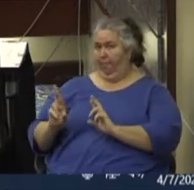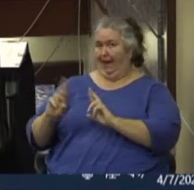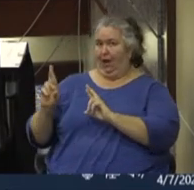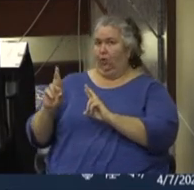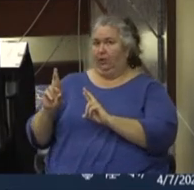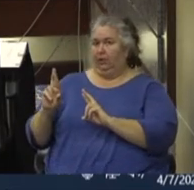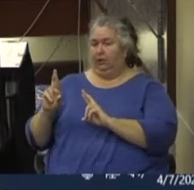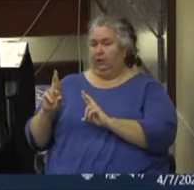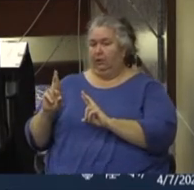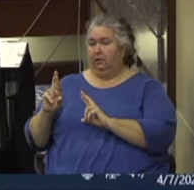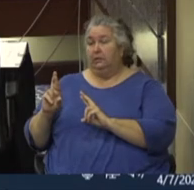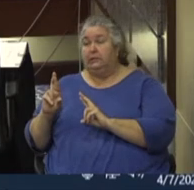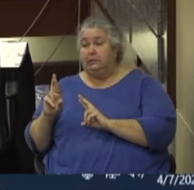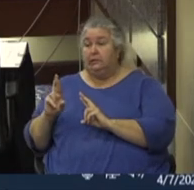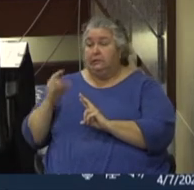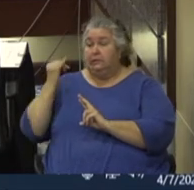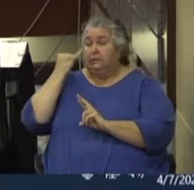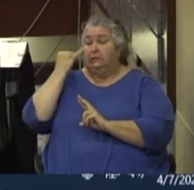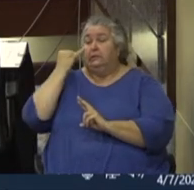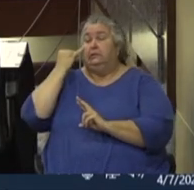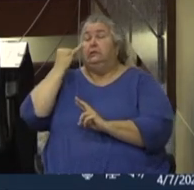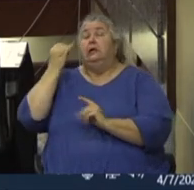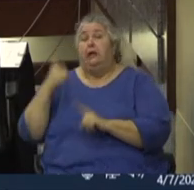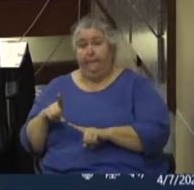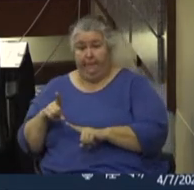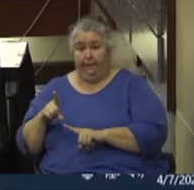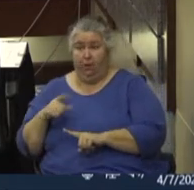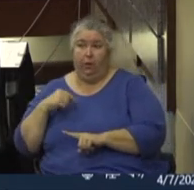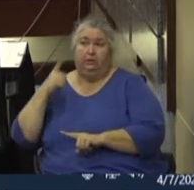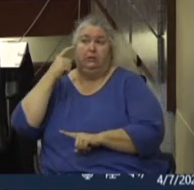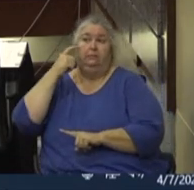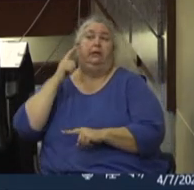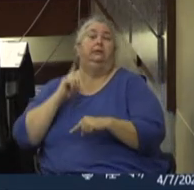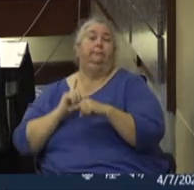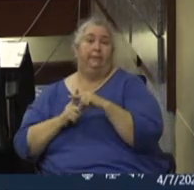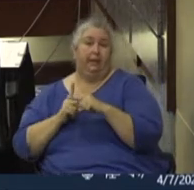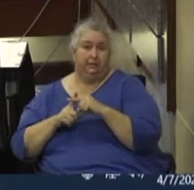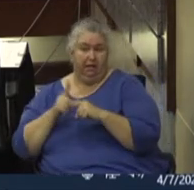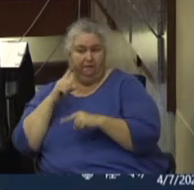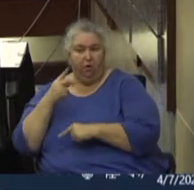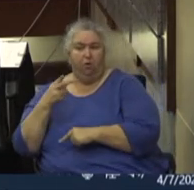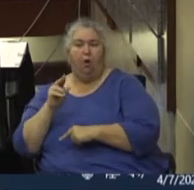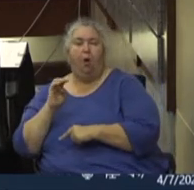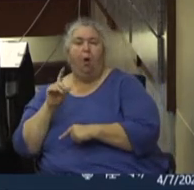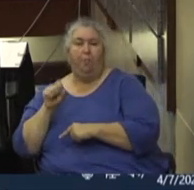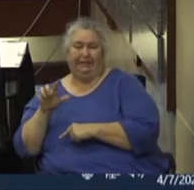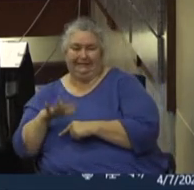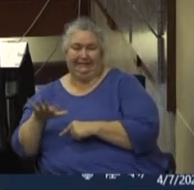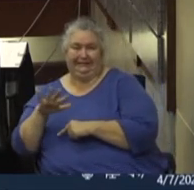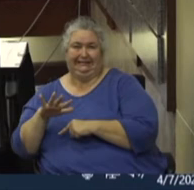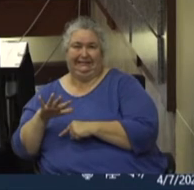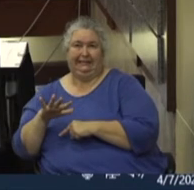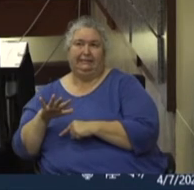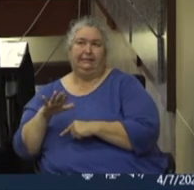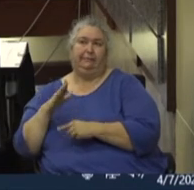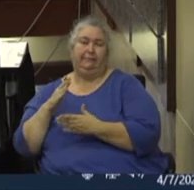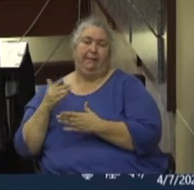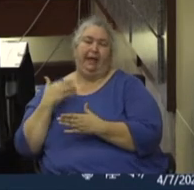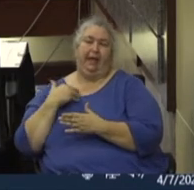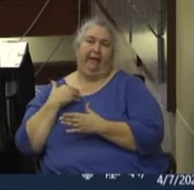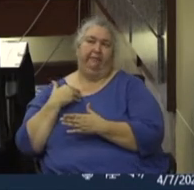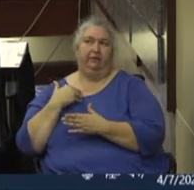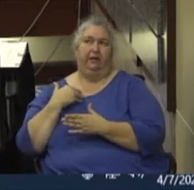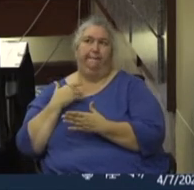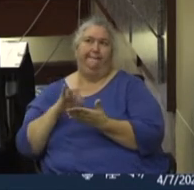uh, in case there are positive or suspected positives for there to be an alternative medical sites and those sites are being reviewed